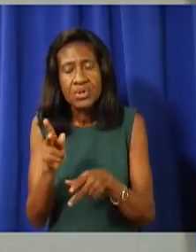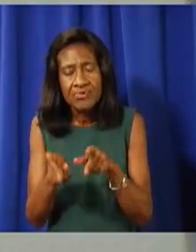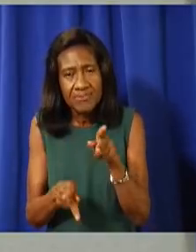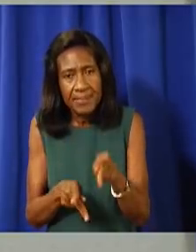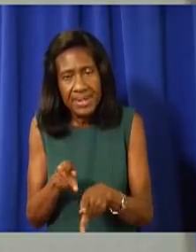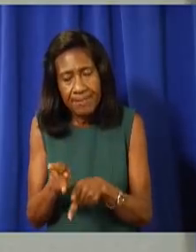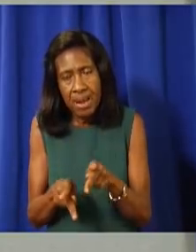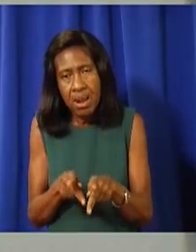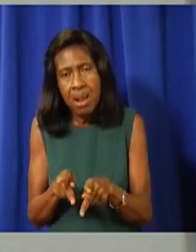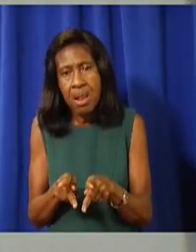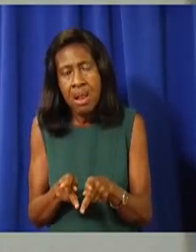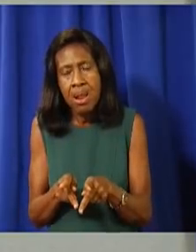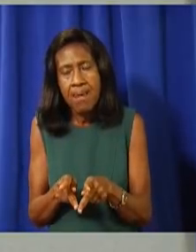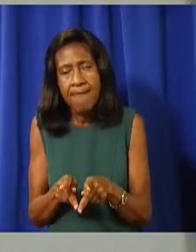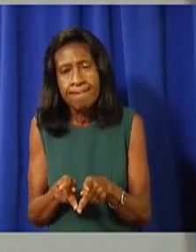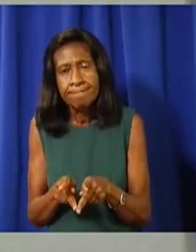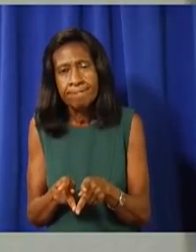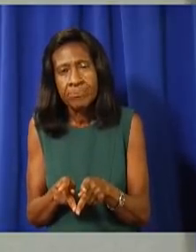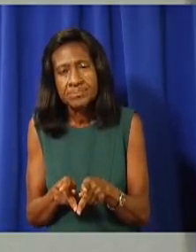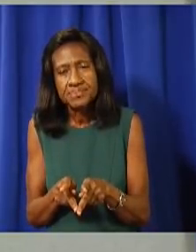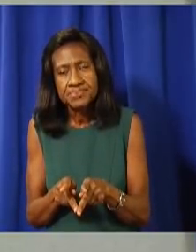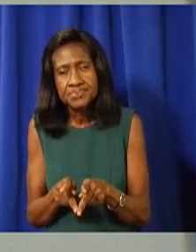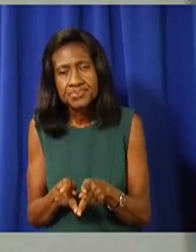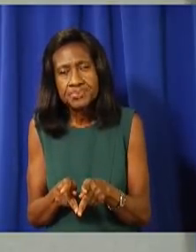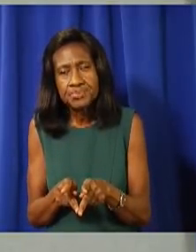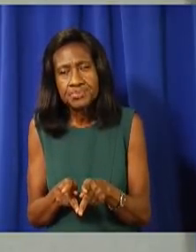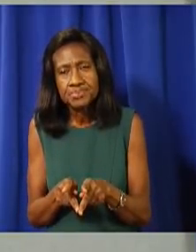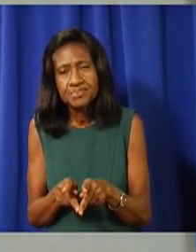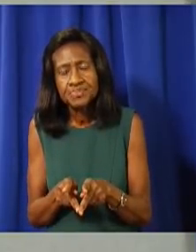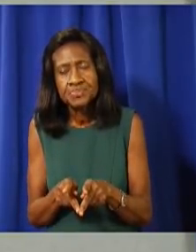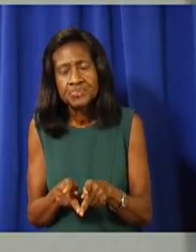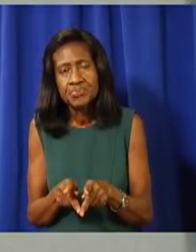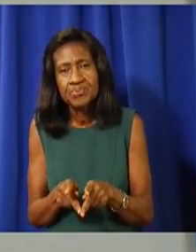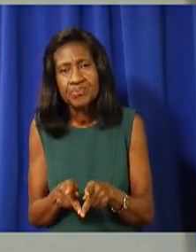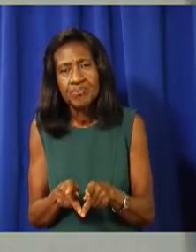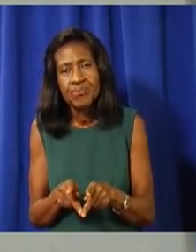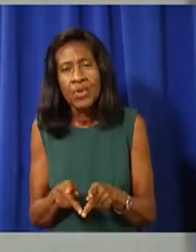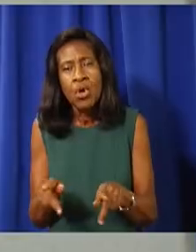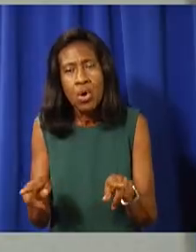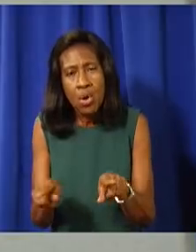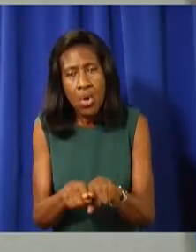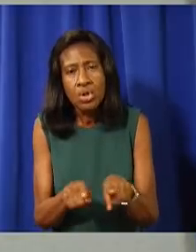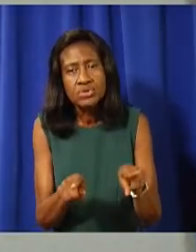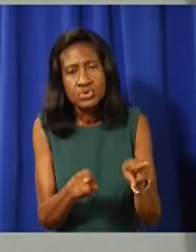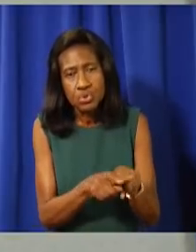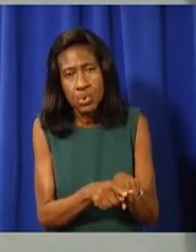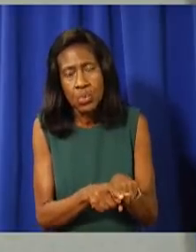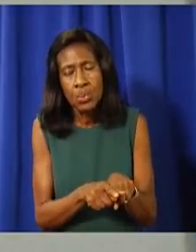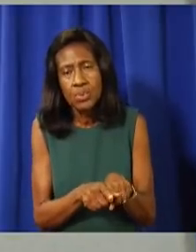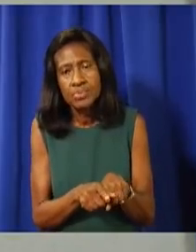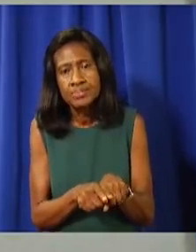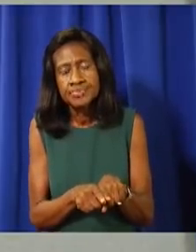actually mentioned it. We're going to rely on the best possible information from them. are actually, I think,